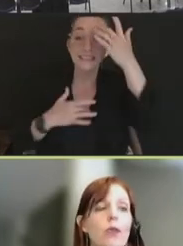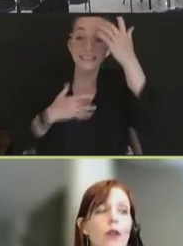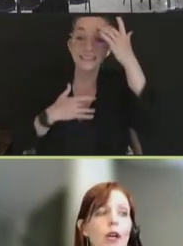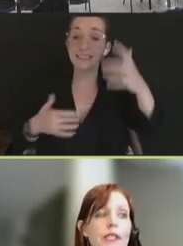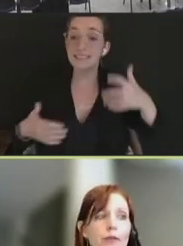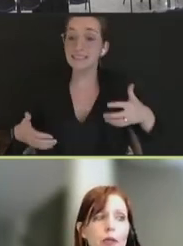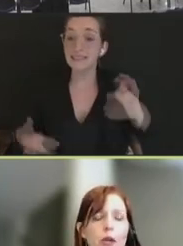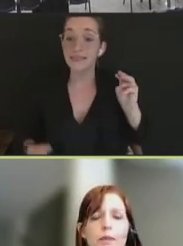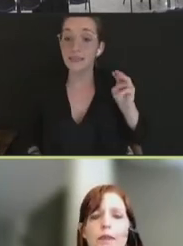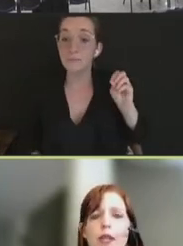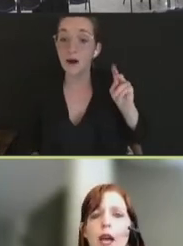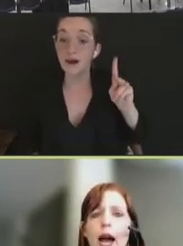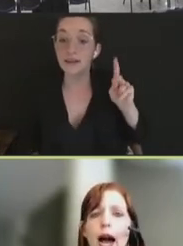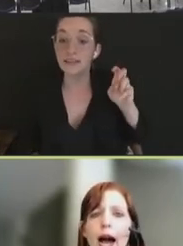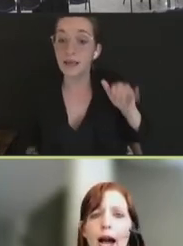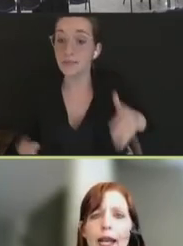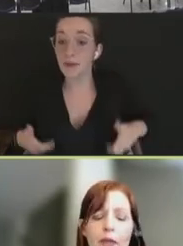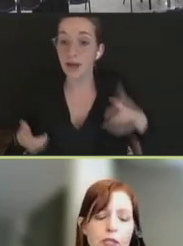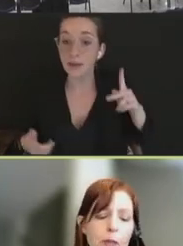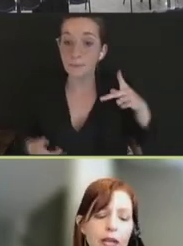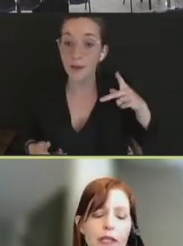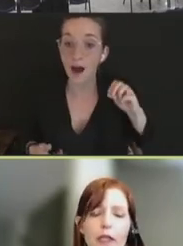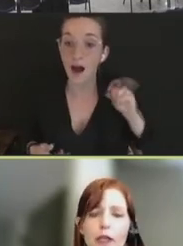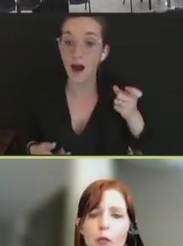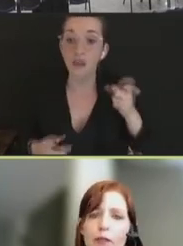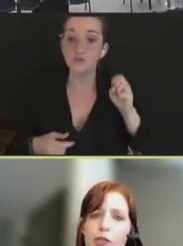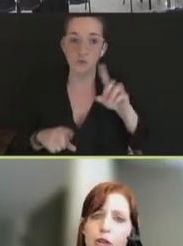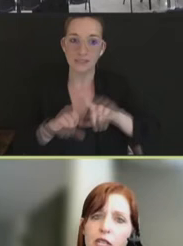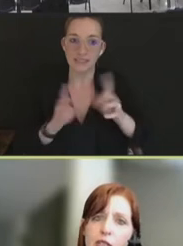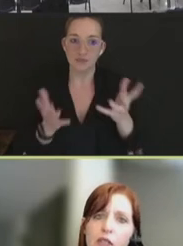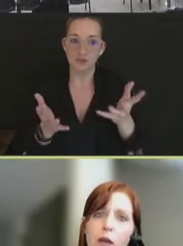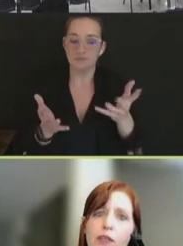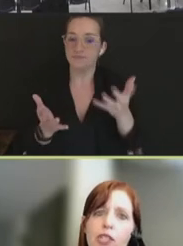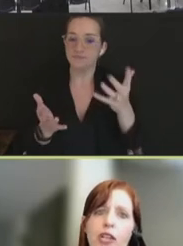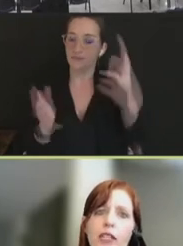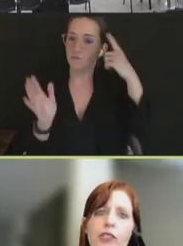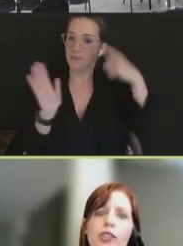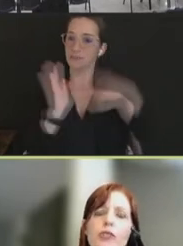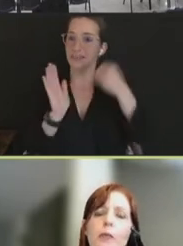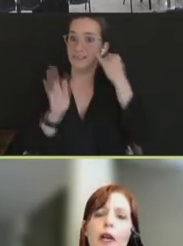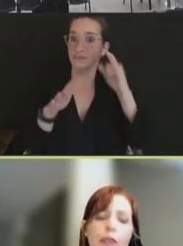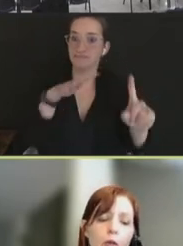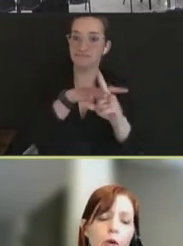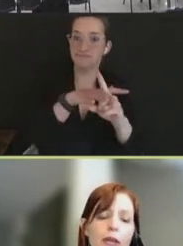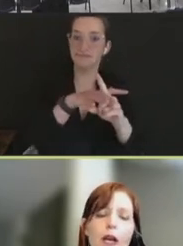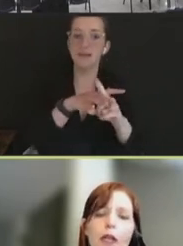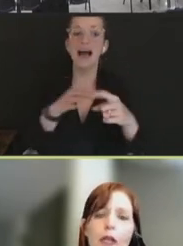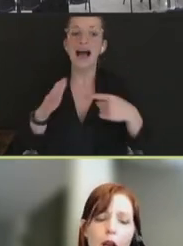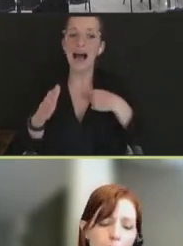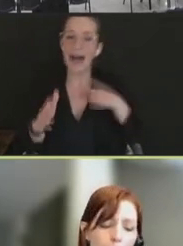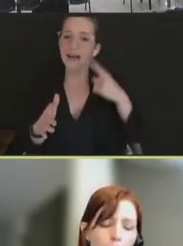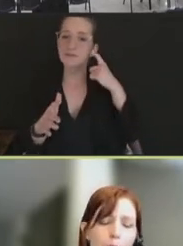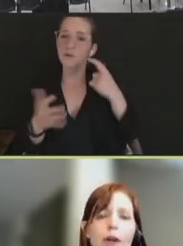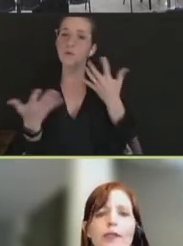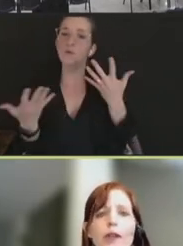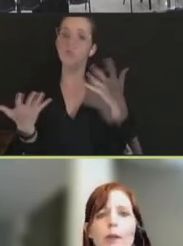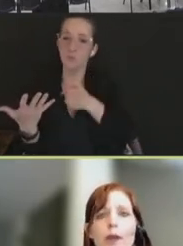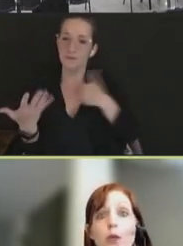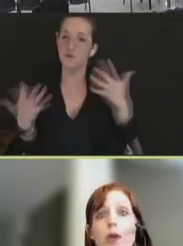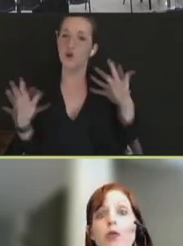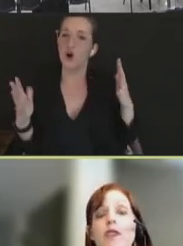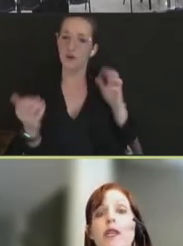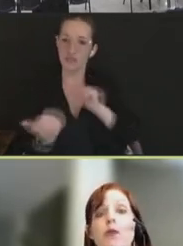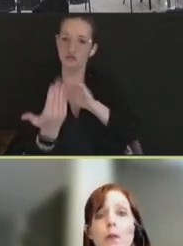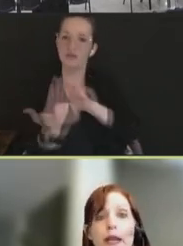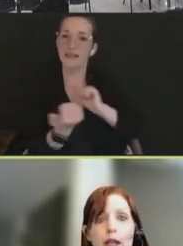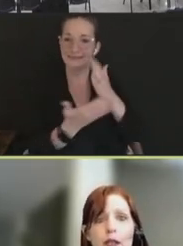or a different one. I am expecting that we've addressed some of the challenges, but there will be a number of them that